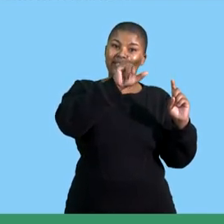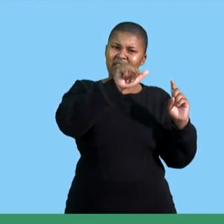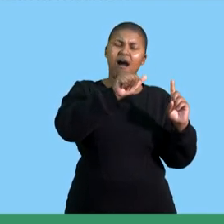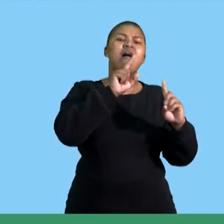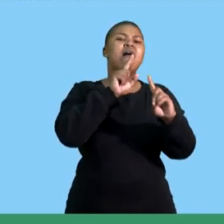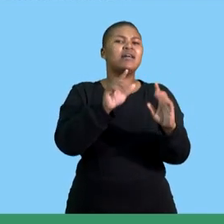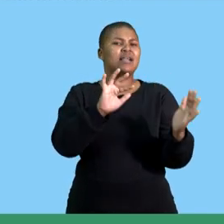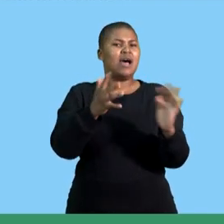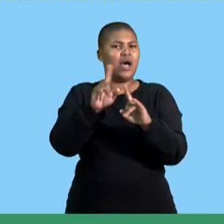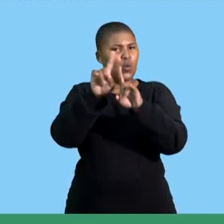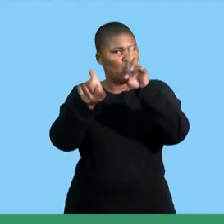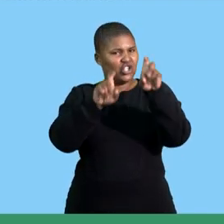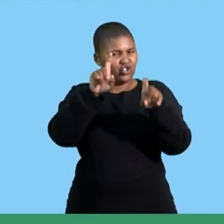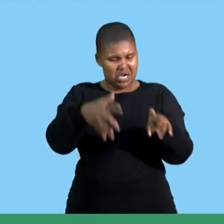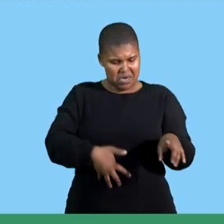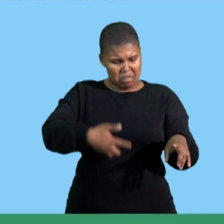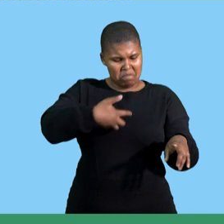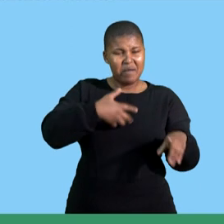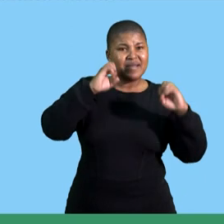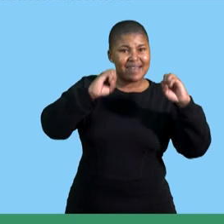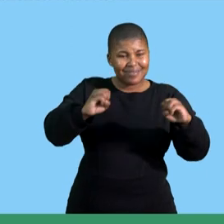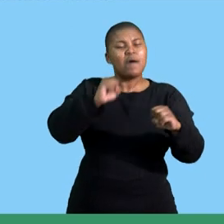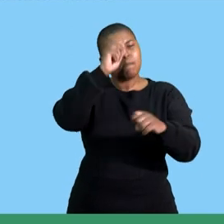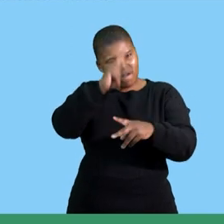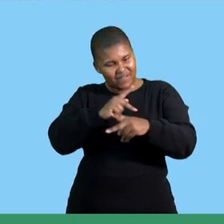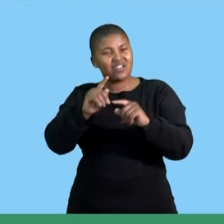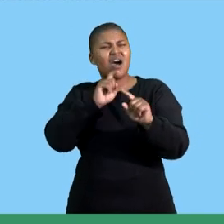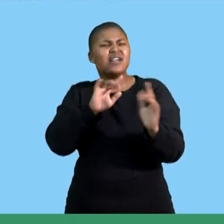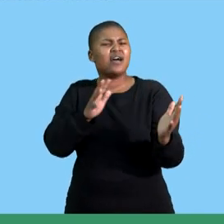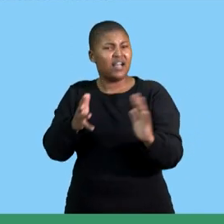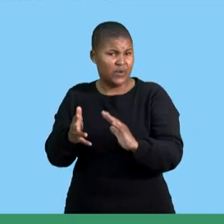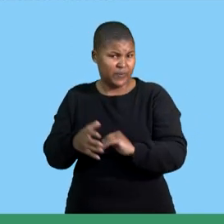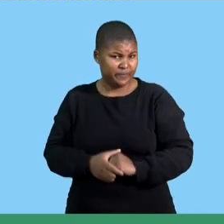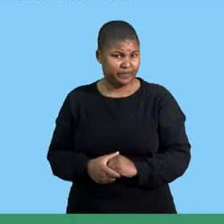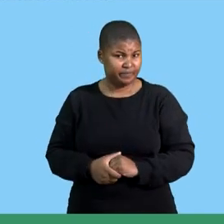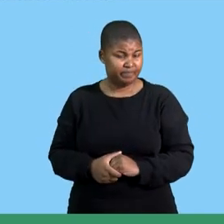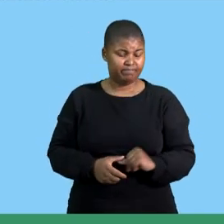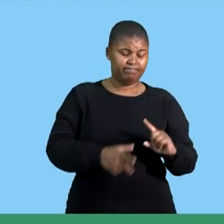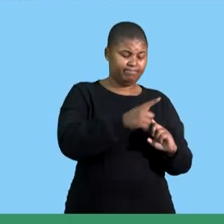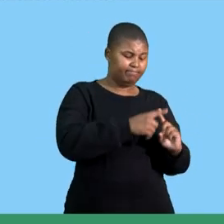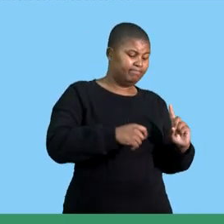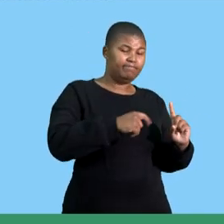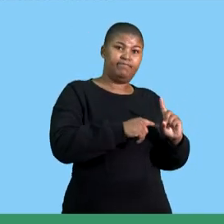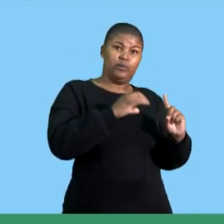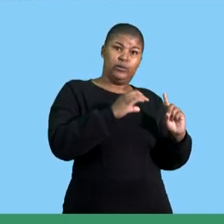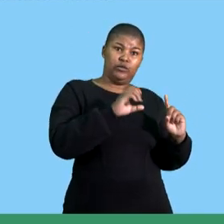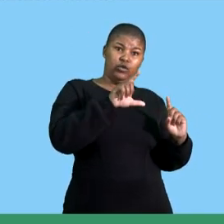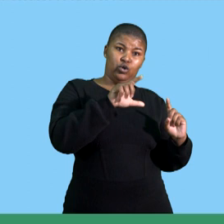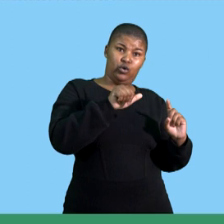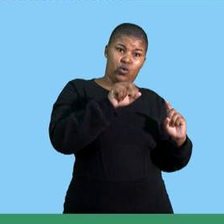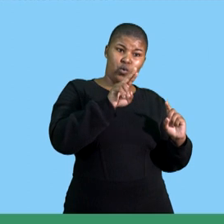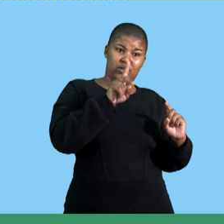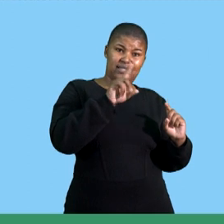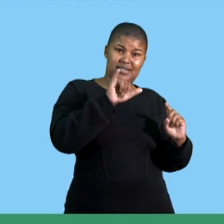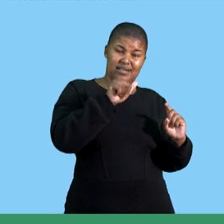professional manner so the first thing would be for claudia to listen carefully to each question and write down key